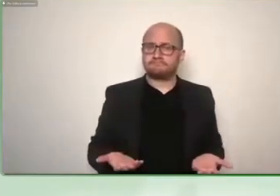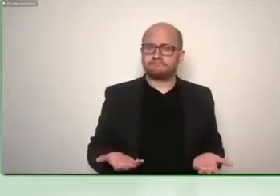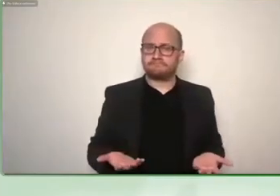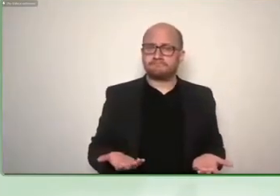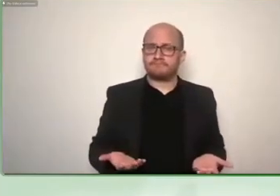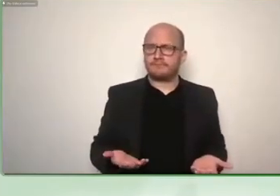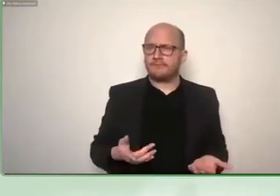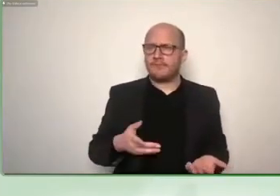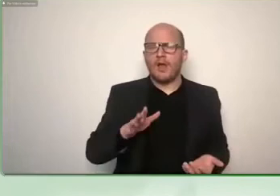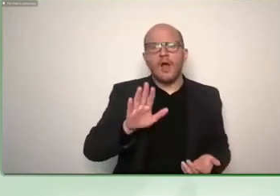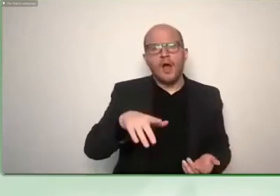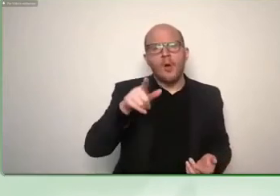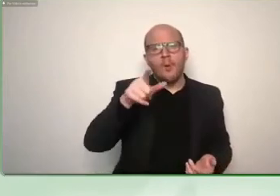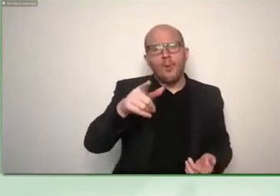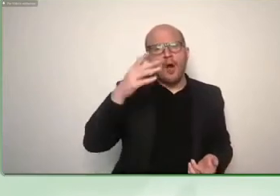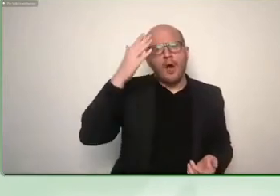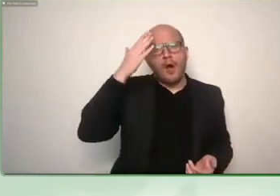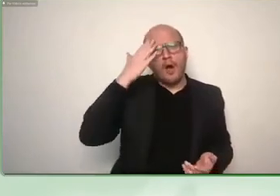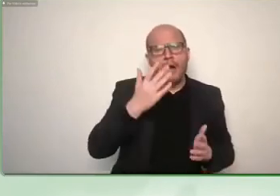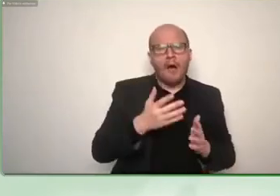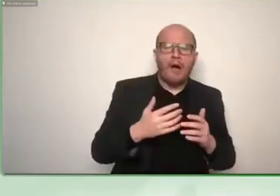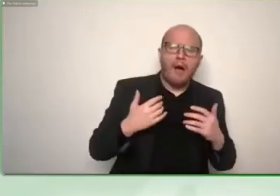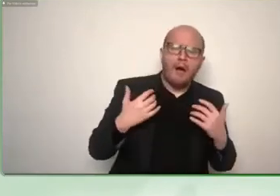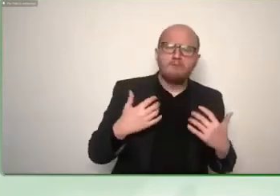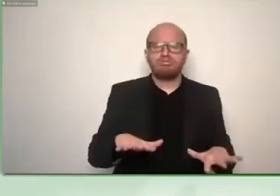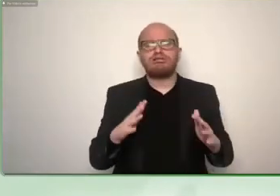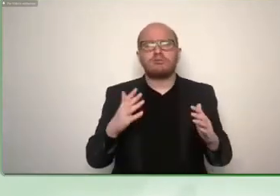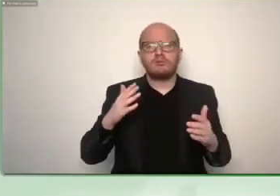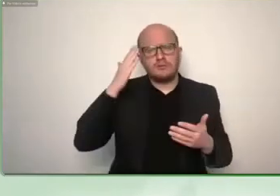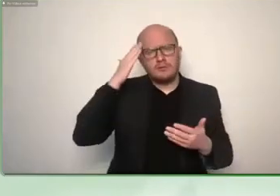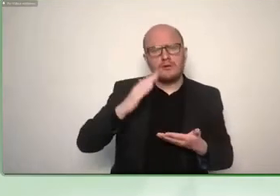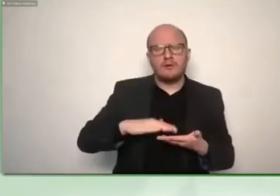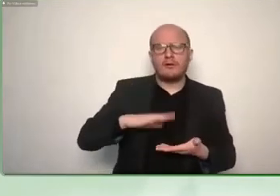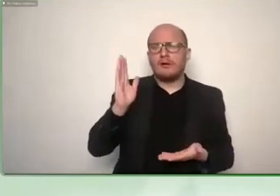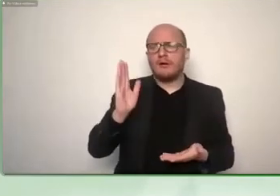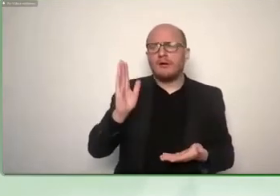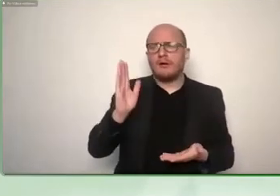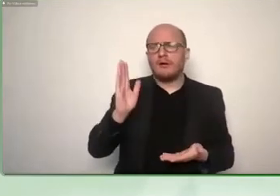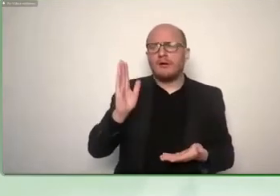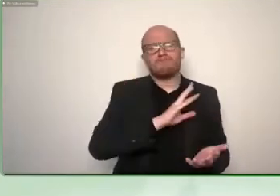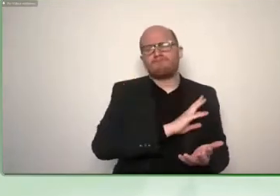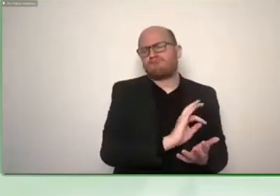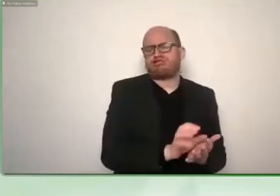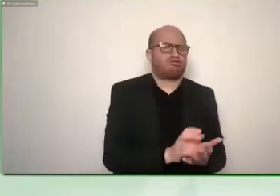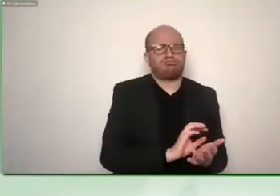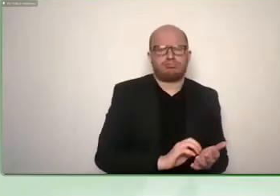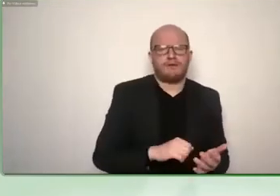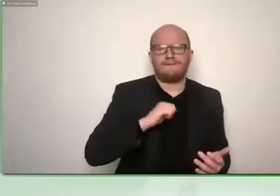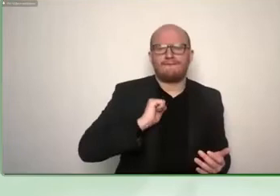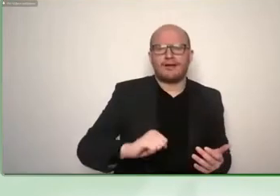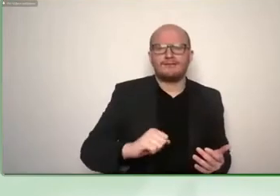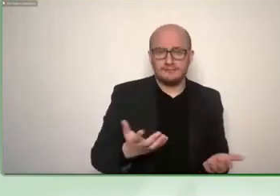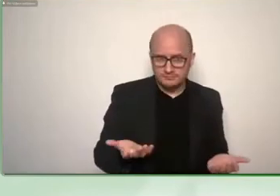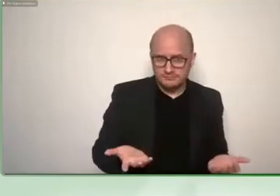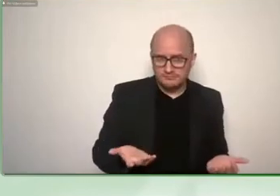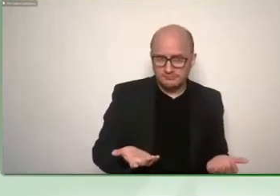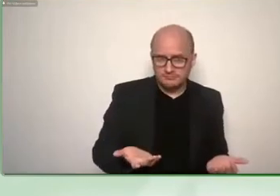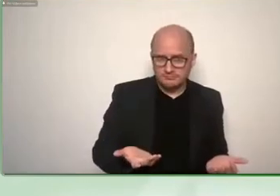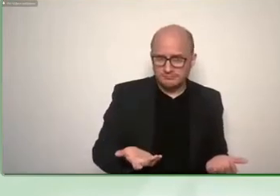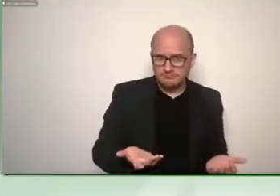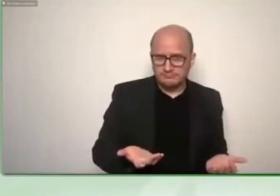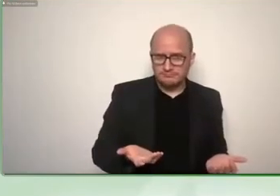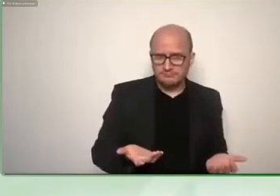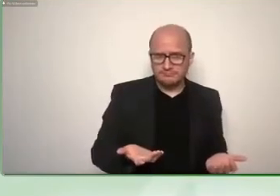user you can do that much quicker if both people know lorman then it's i think quick no well you know the